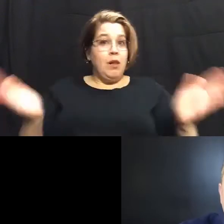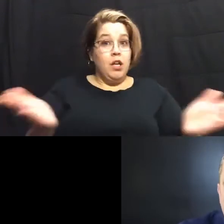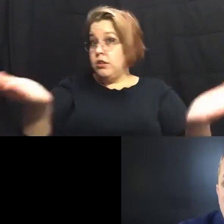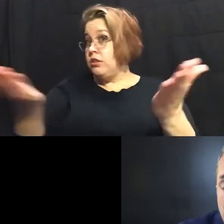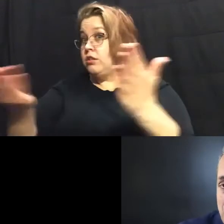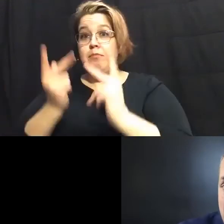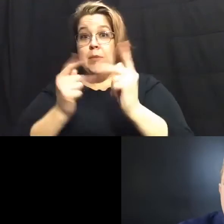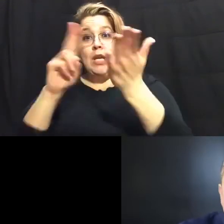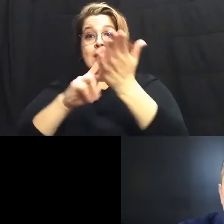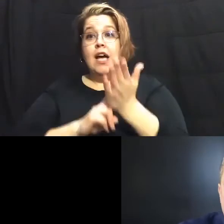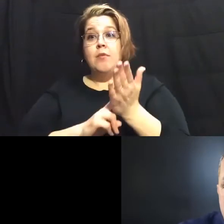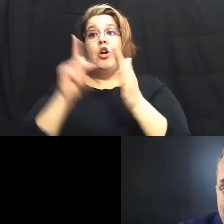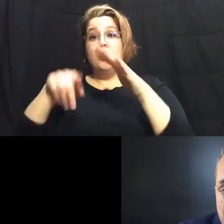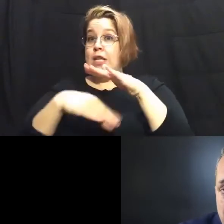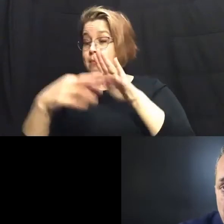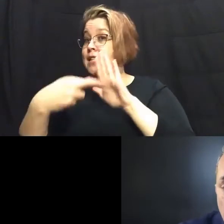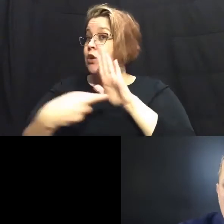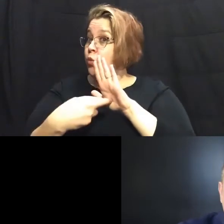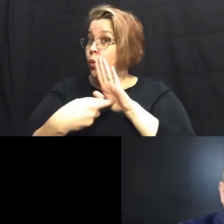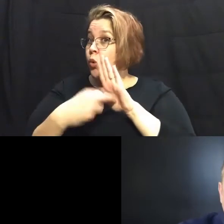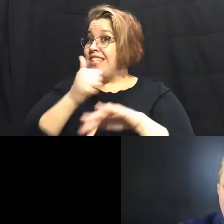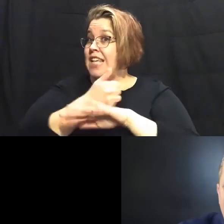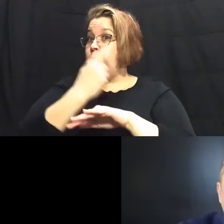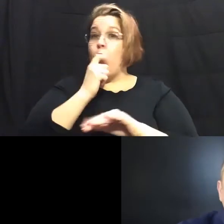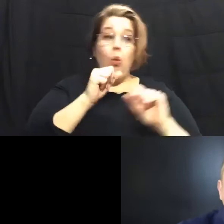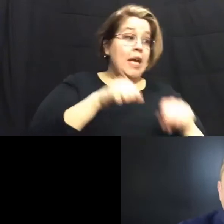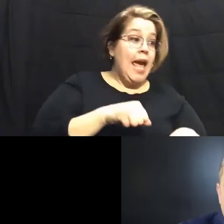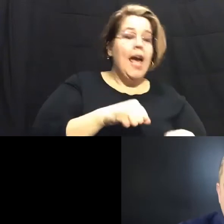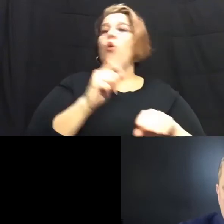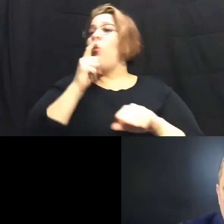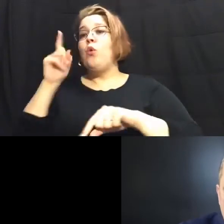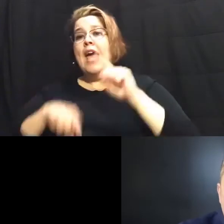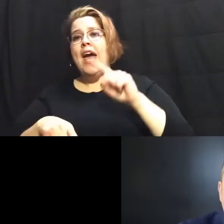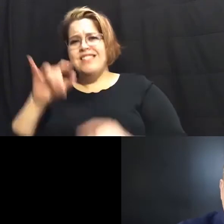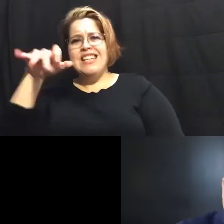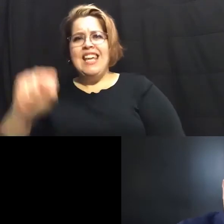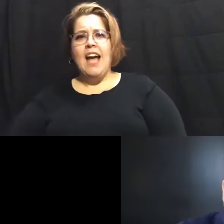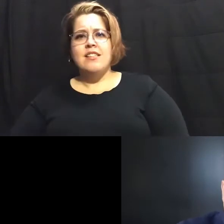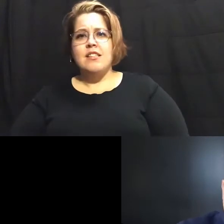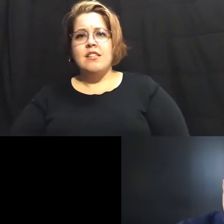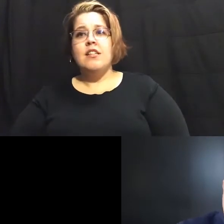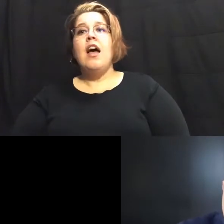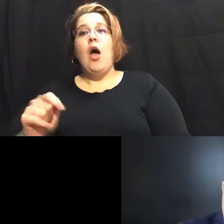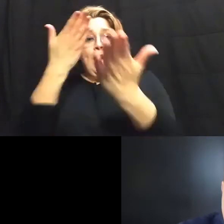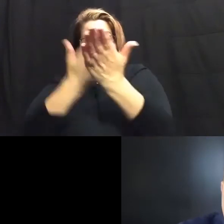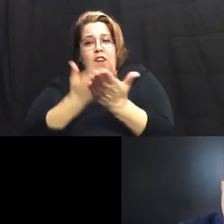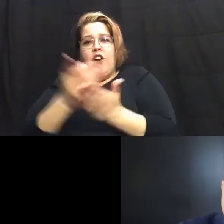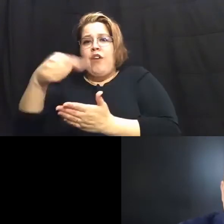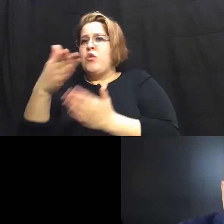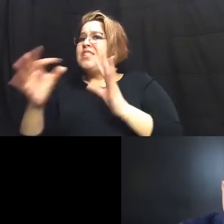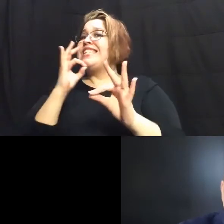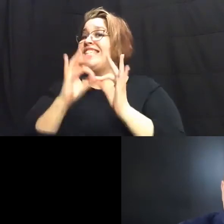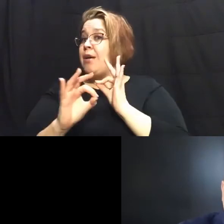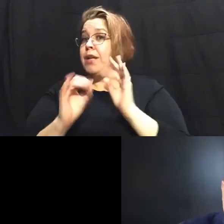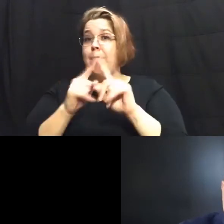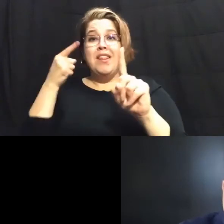can sign up do we need basic rules in place for who can and cannot vote absolutely and we can verify those things very simply but at the end of the